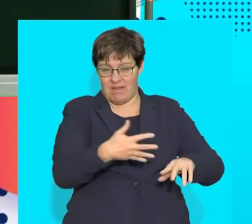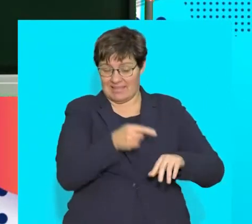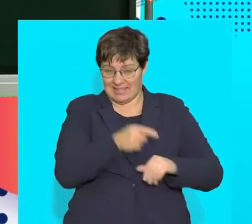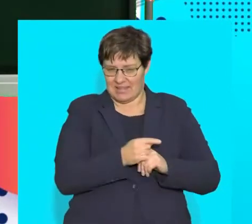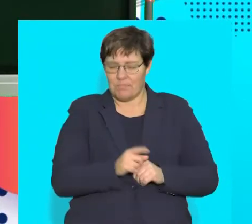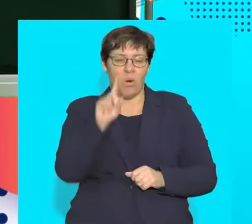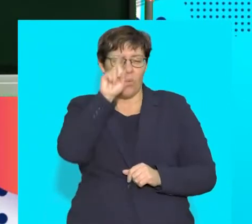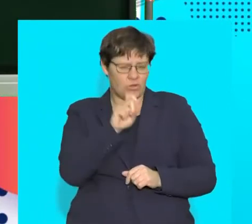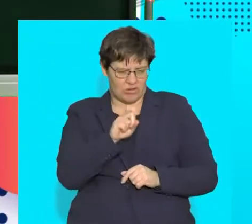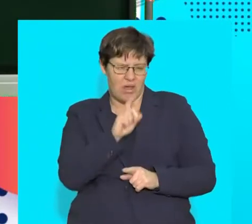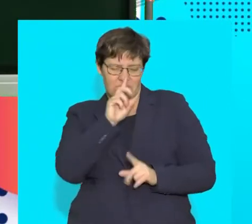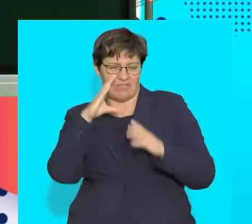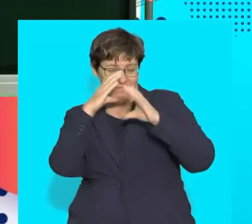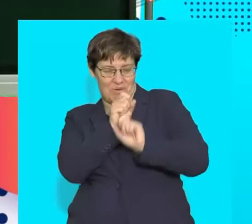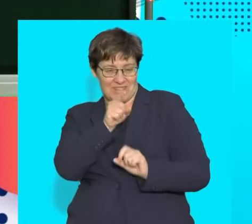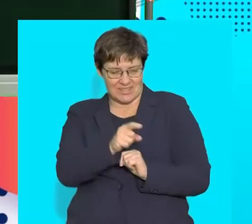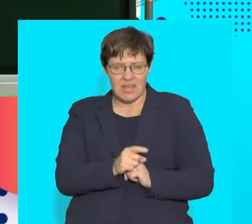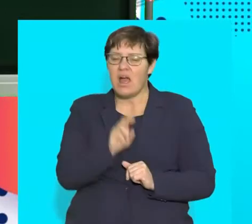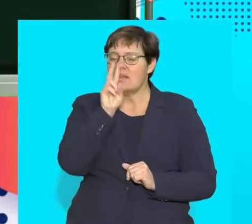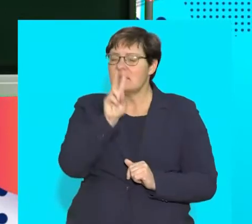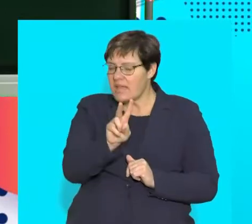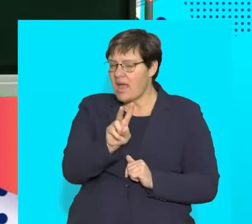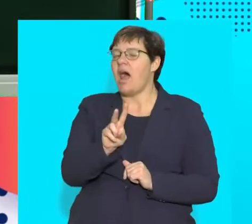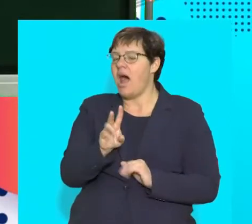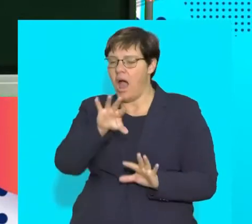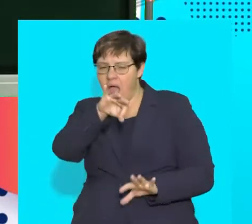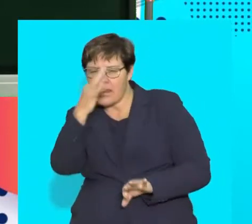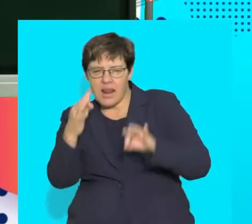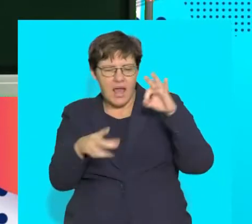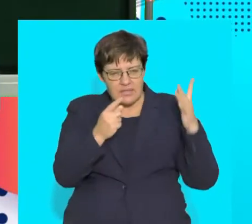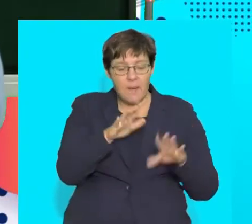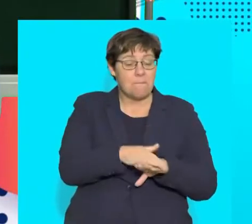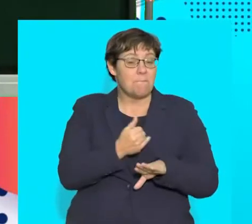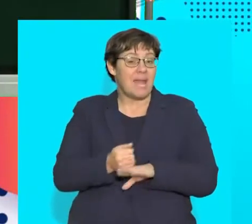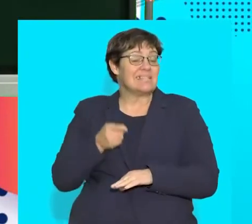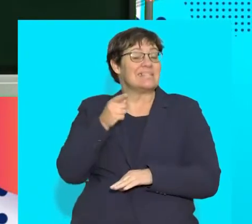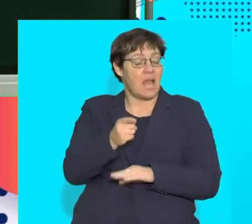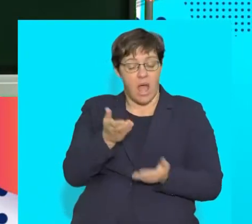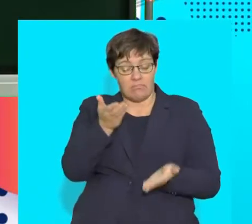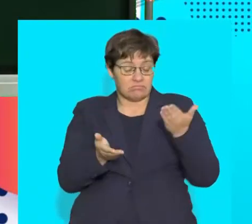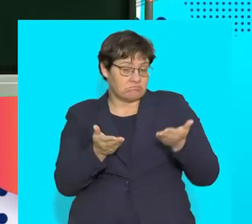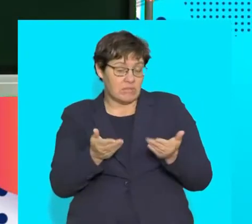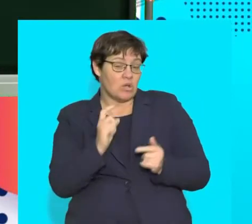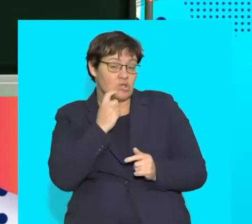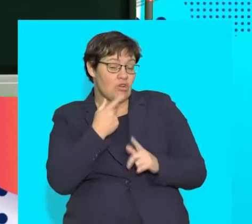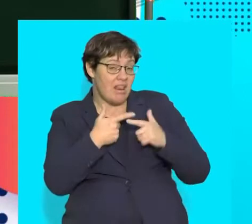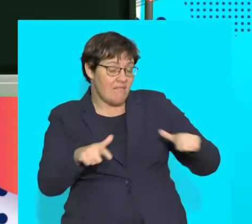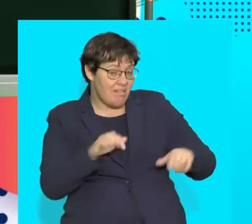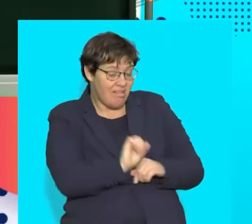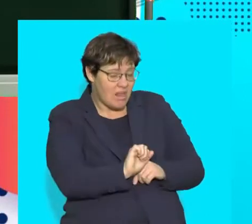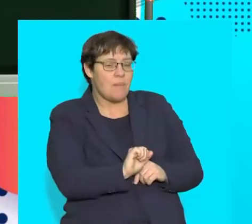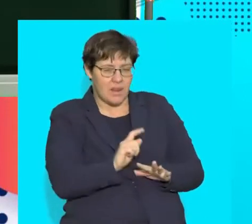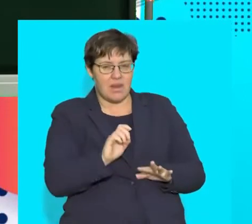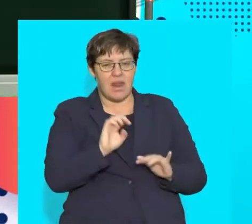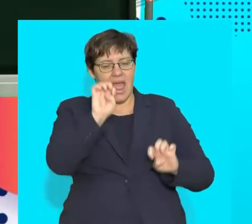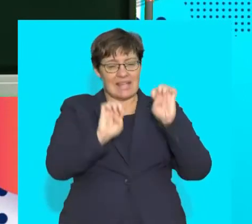have a question for us to work on. Let's get straight into that and try and analyze how questions based on the regulation of blood sugar levels